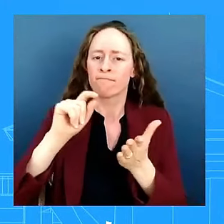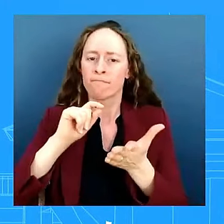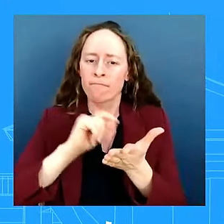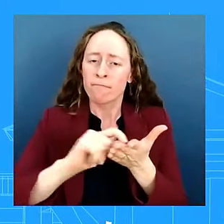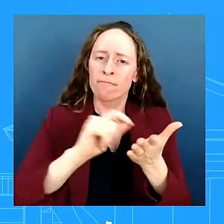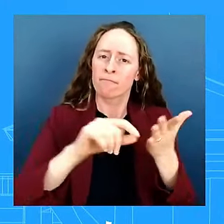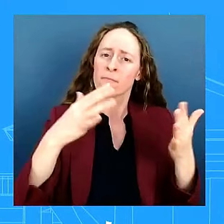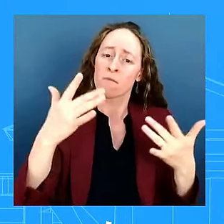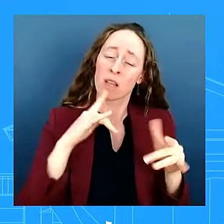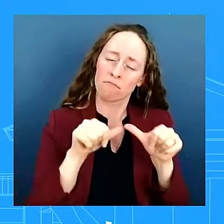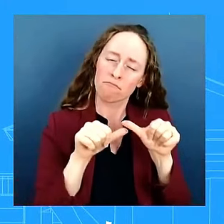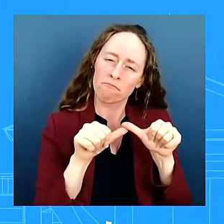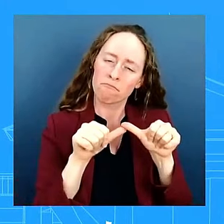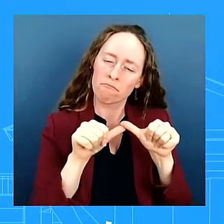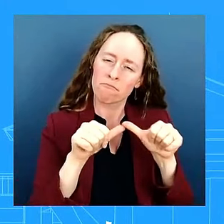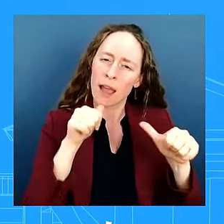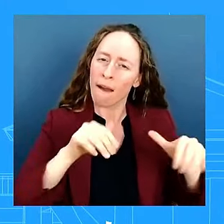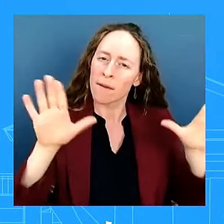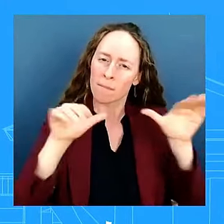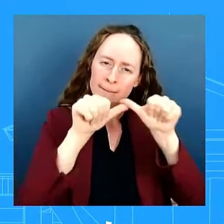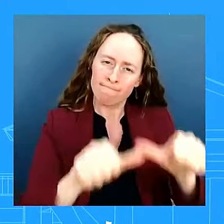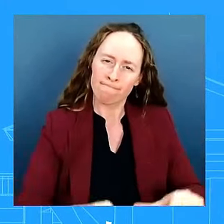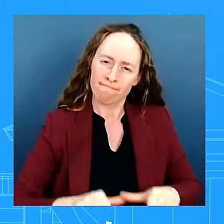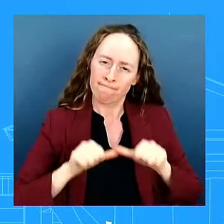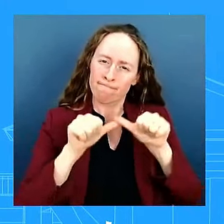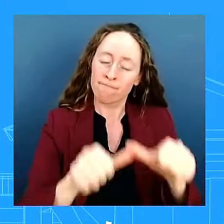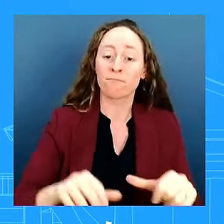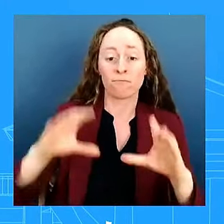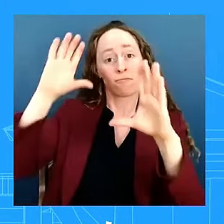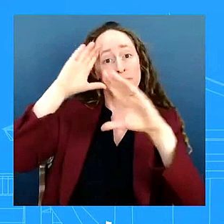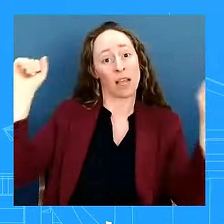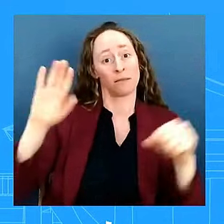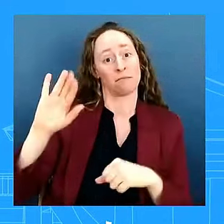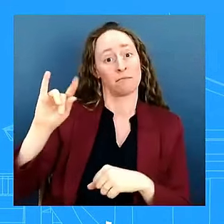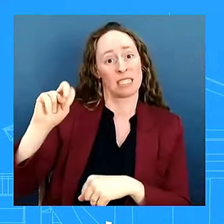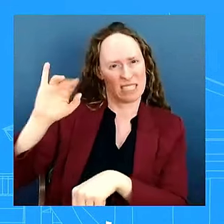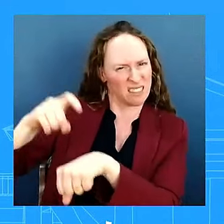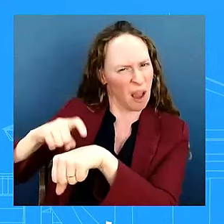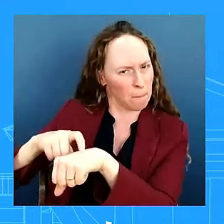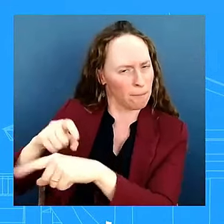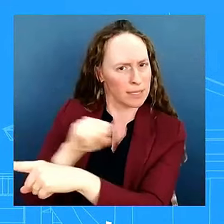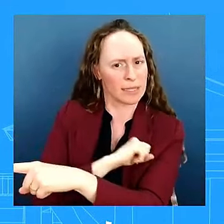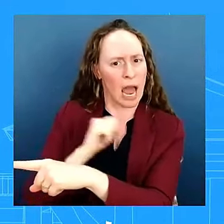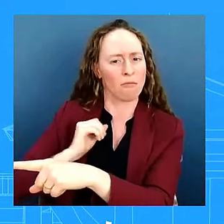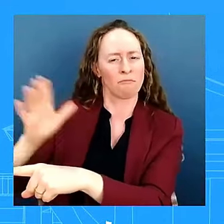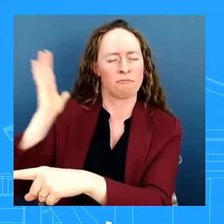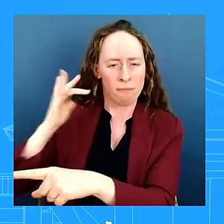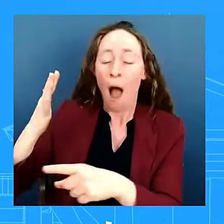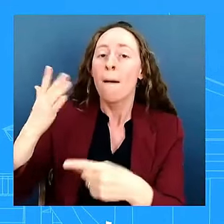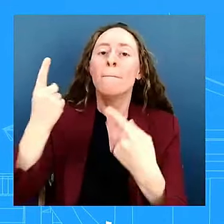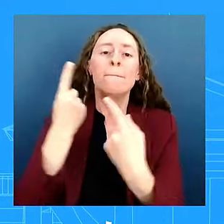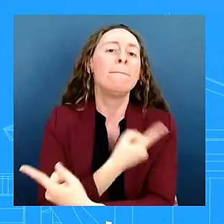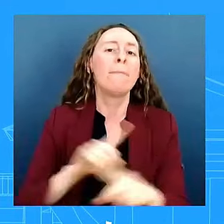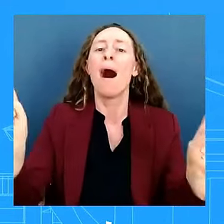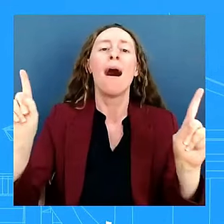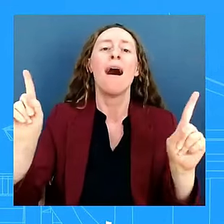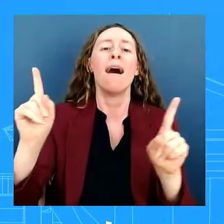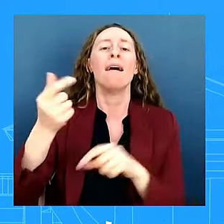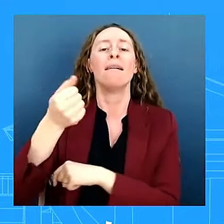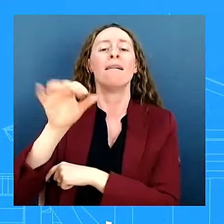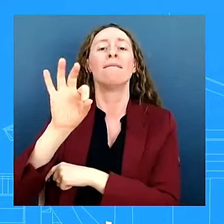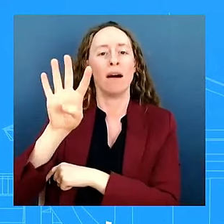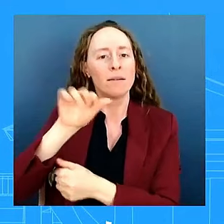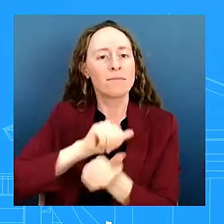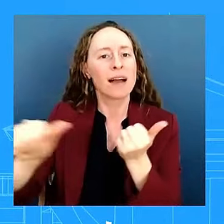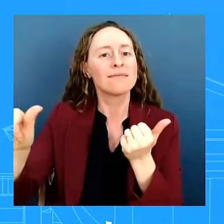senator biden in 1994 vawa passed congress for decades he has worked across